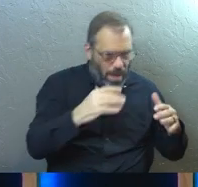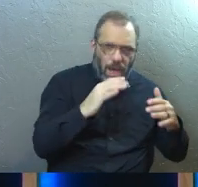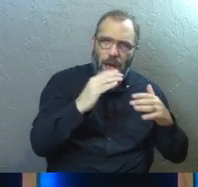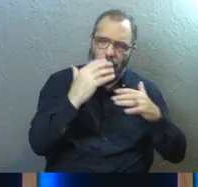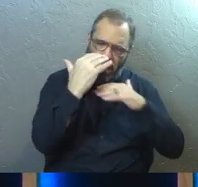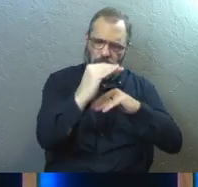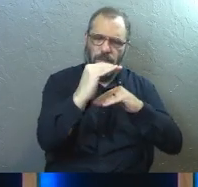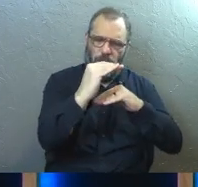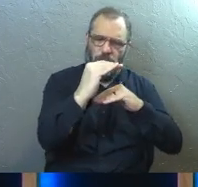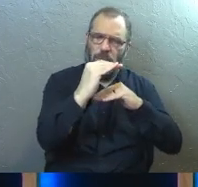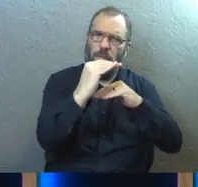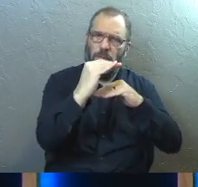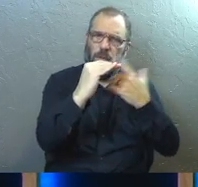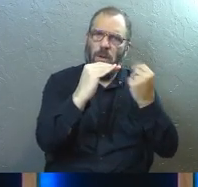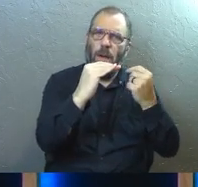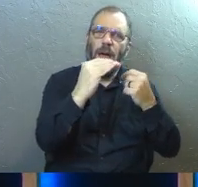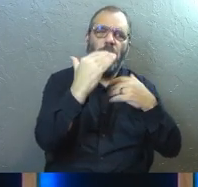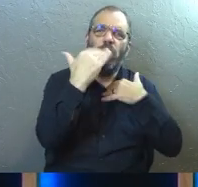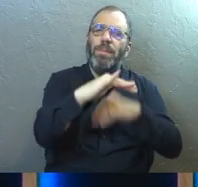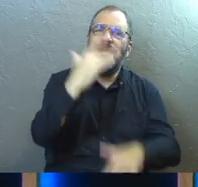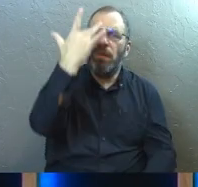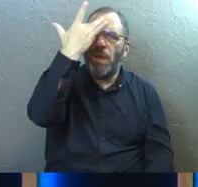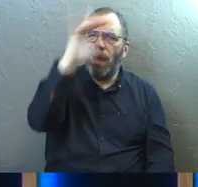your limits? What about your limited IQ?